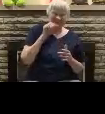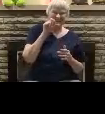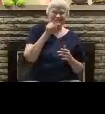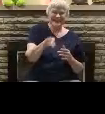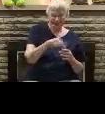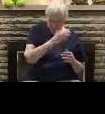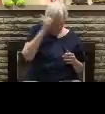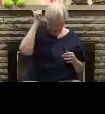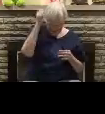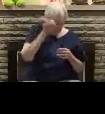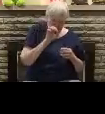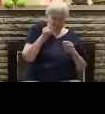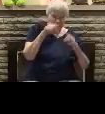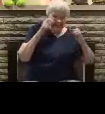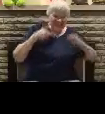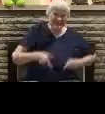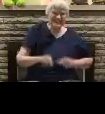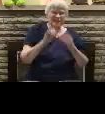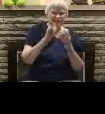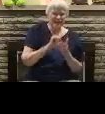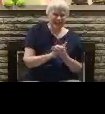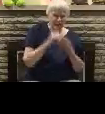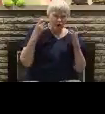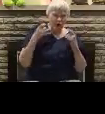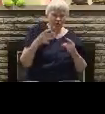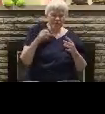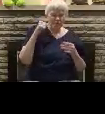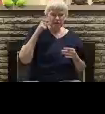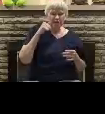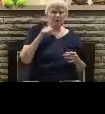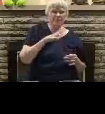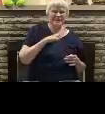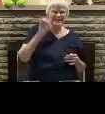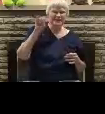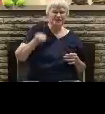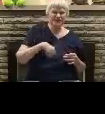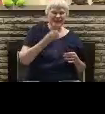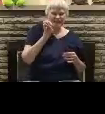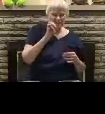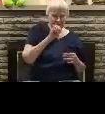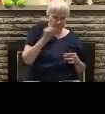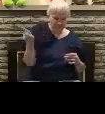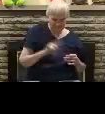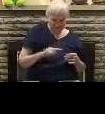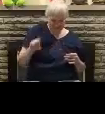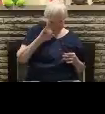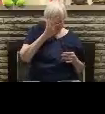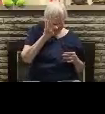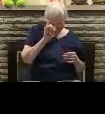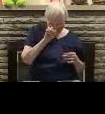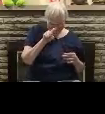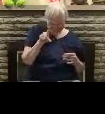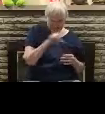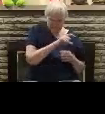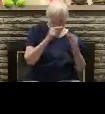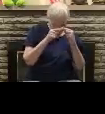thee because thou sufferest that woman Jezebel which calleth herself a prophetess to teach